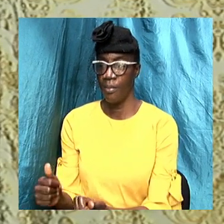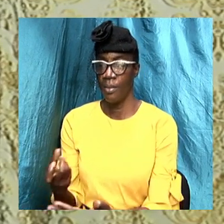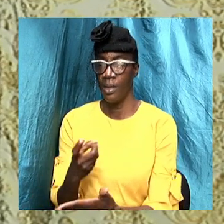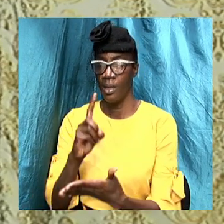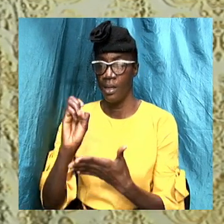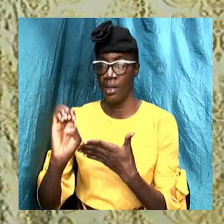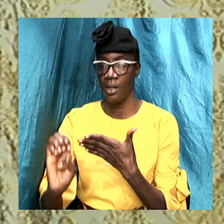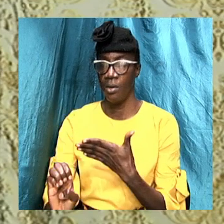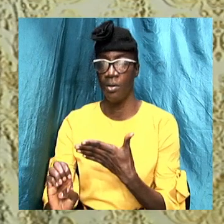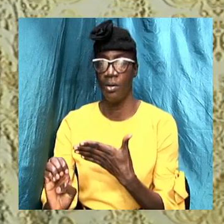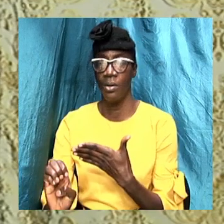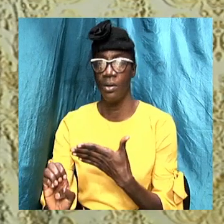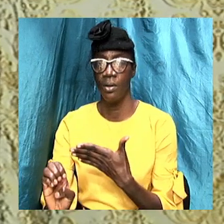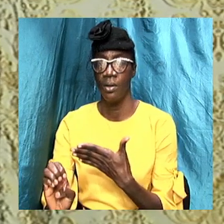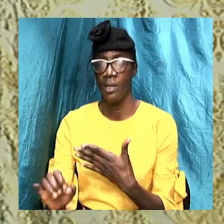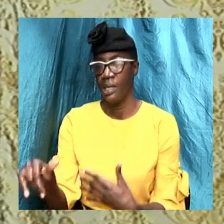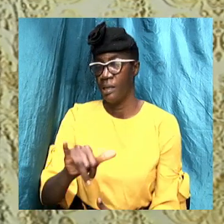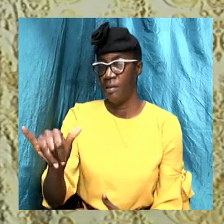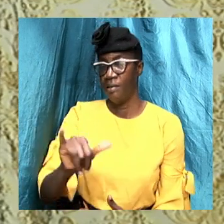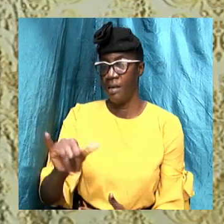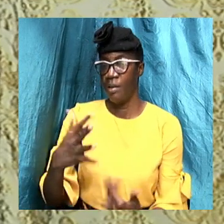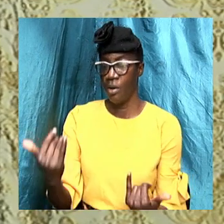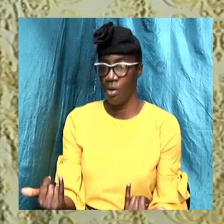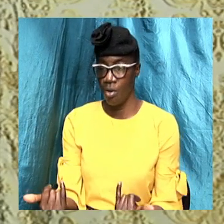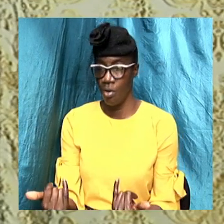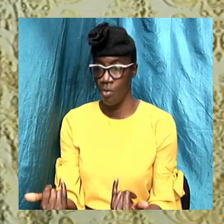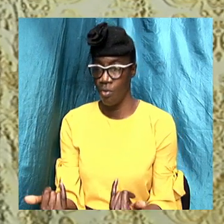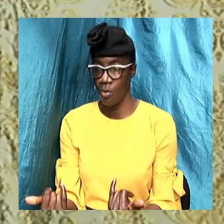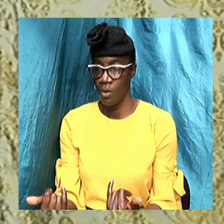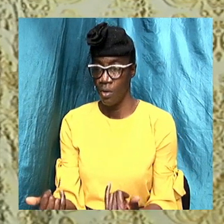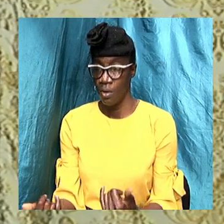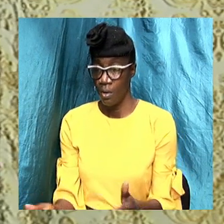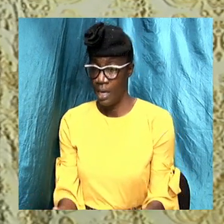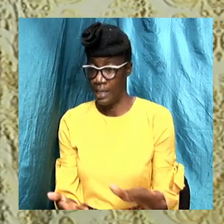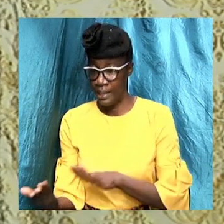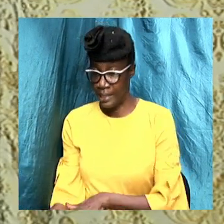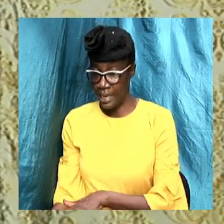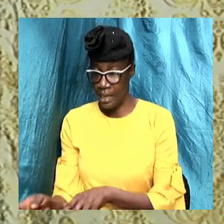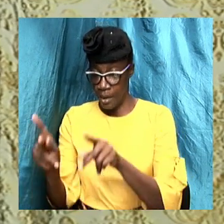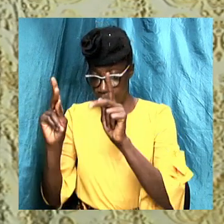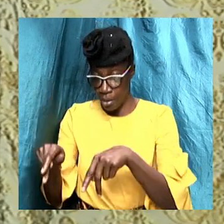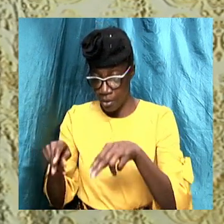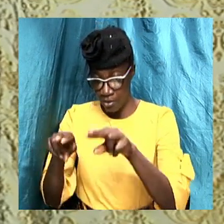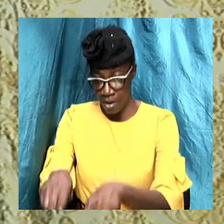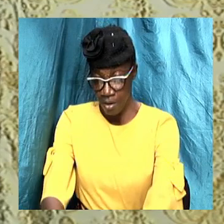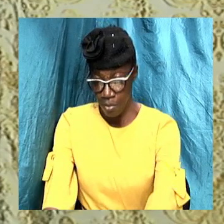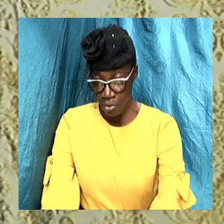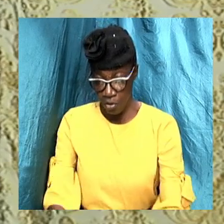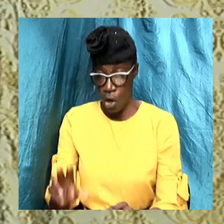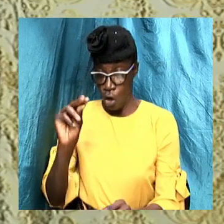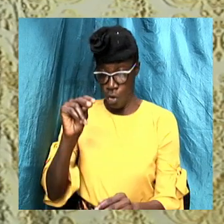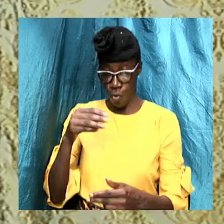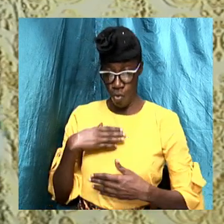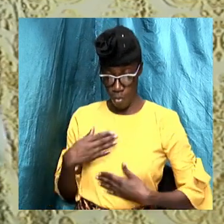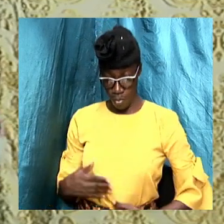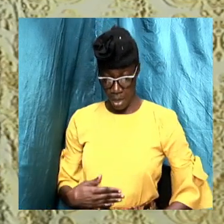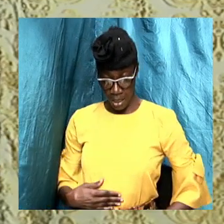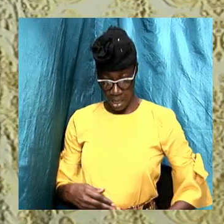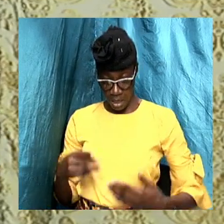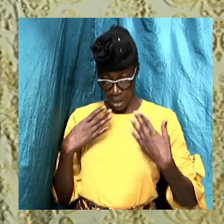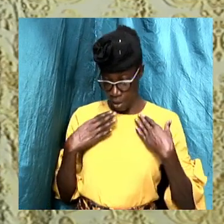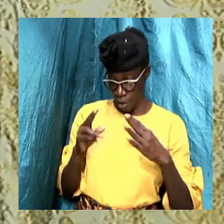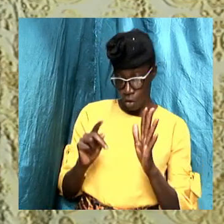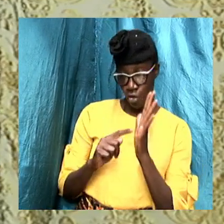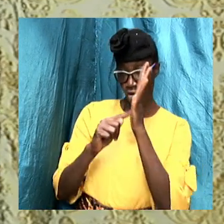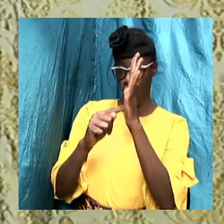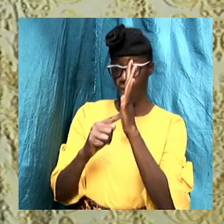Similarly to how a dead person is buried and no body parts are left out So it